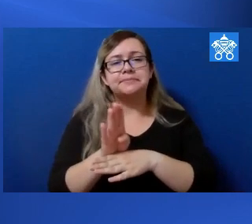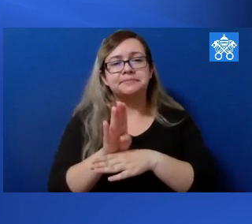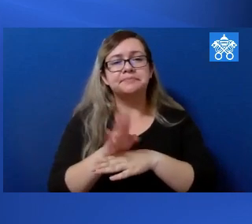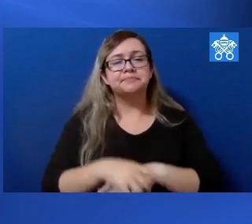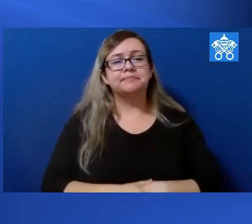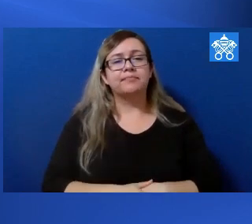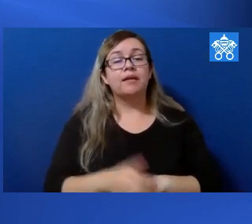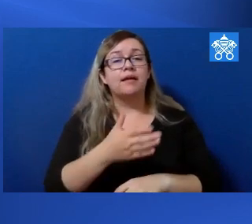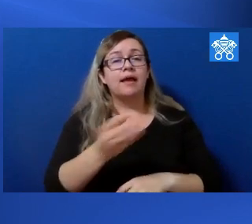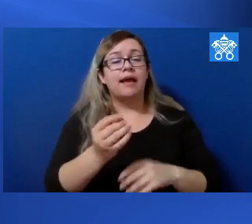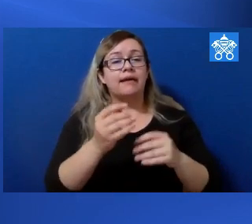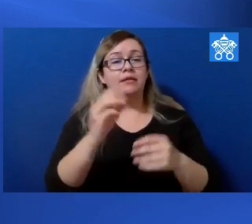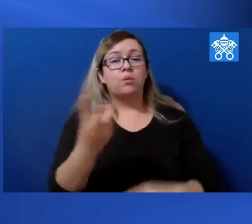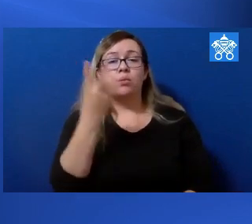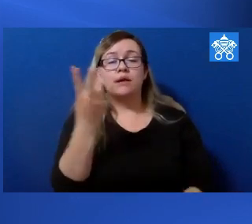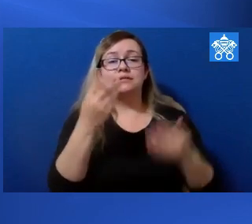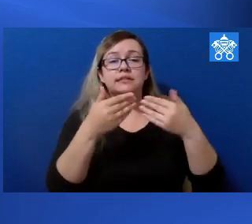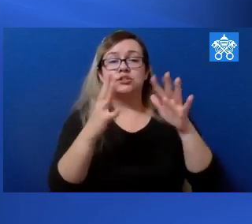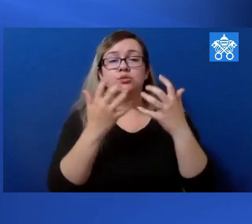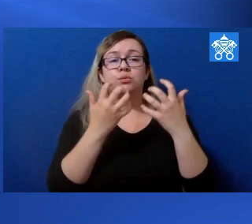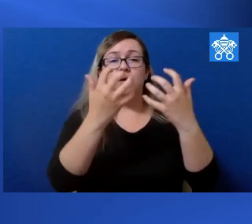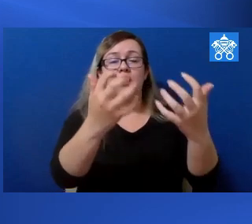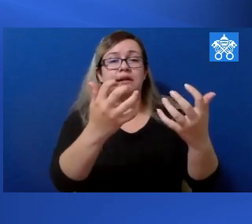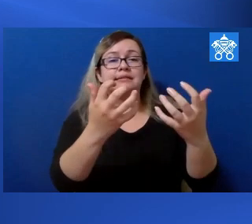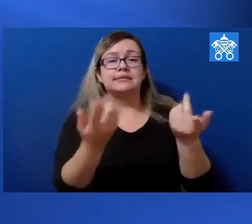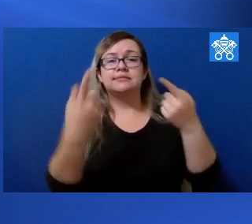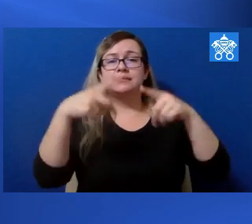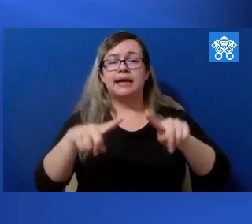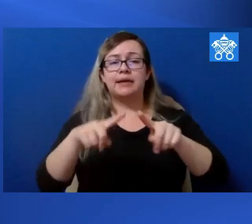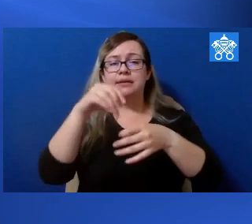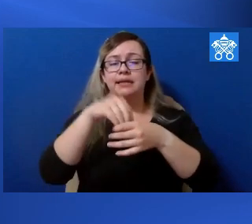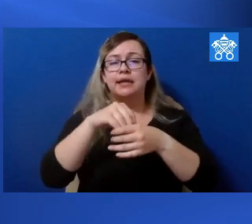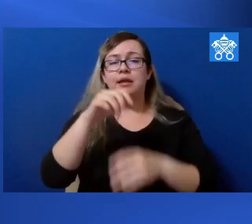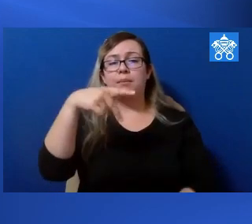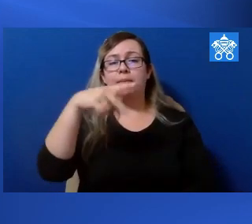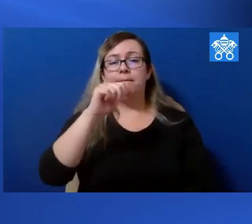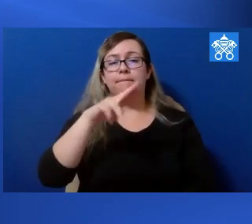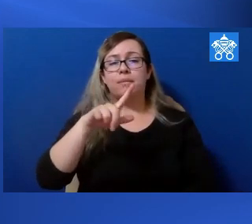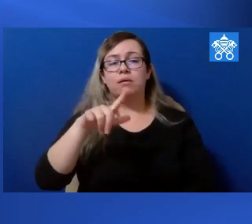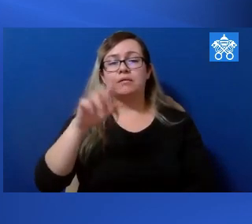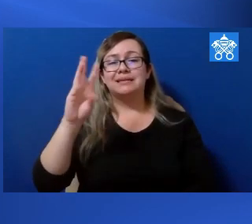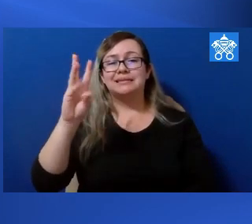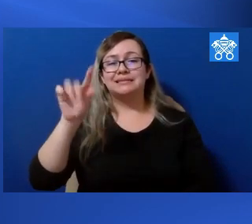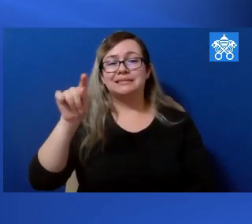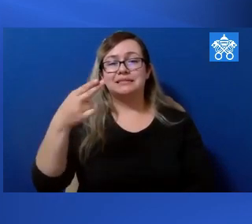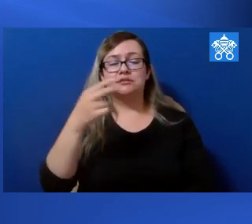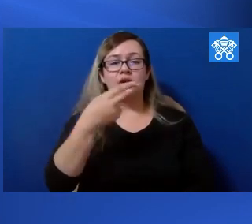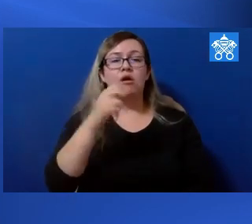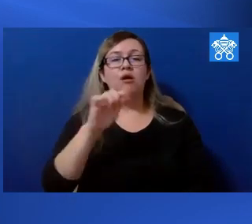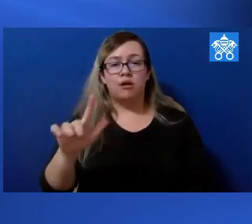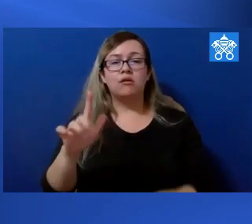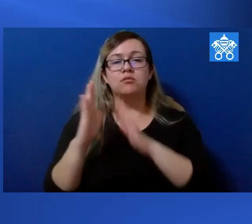include the Wednesday audiences held inside due to the heat and the Paul VI audience hall in the Vatican, and the